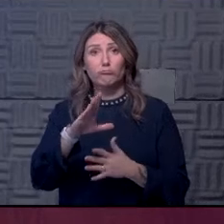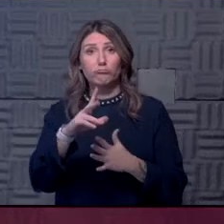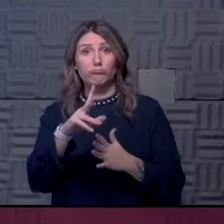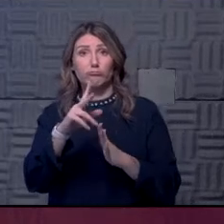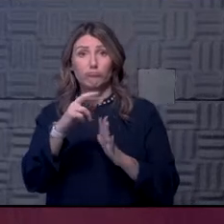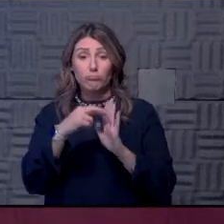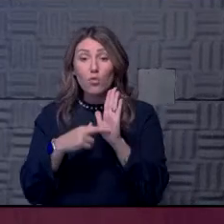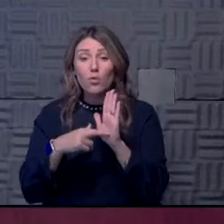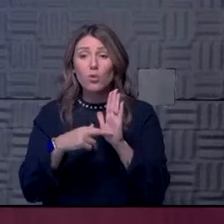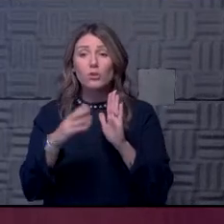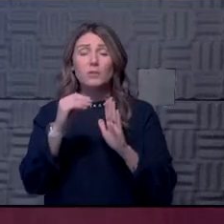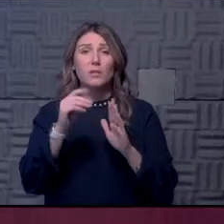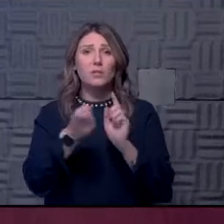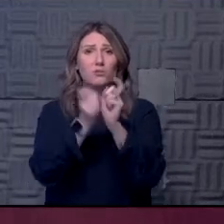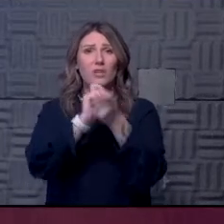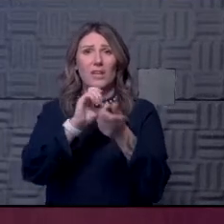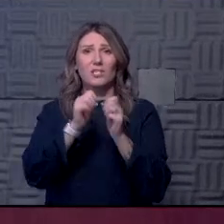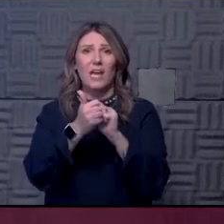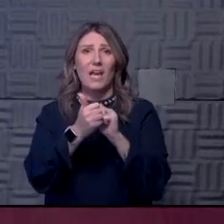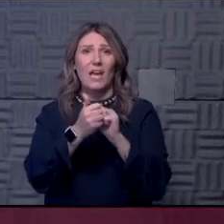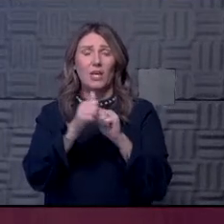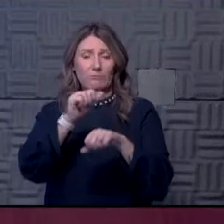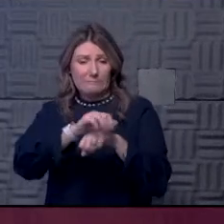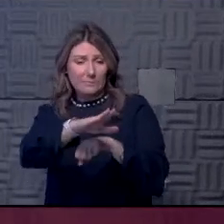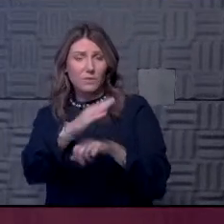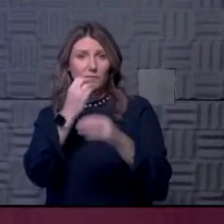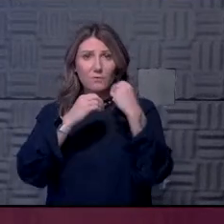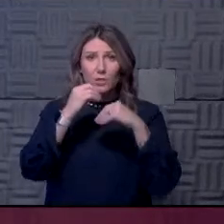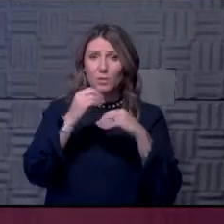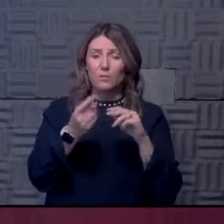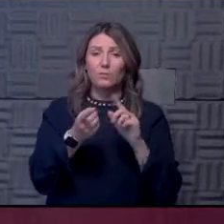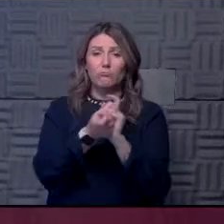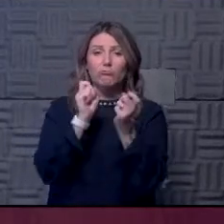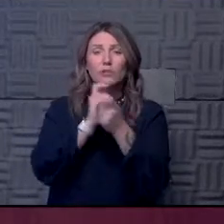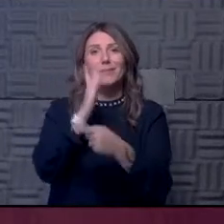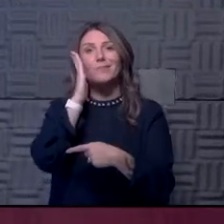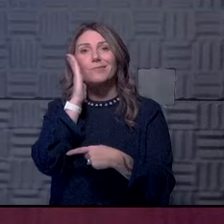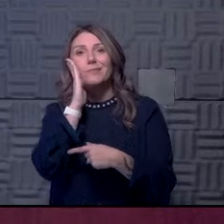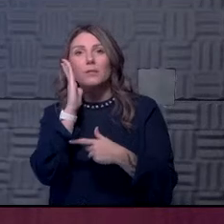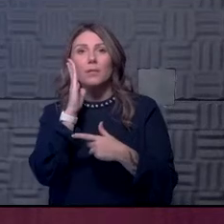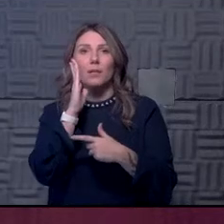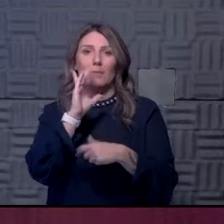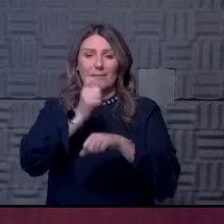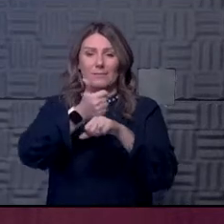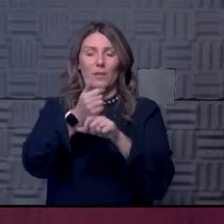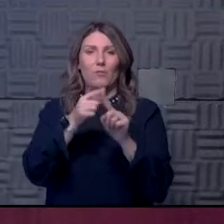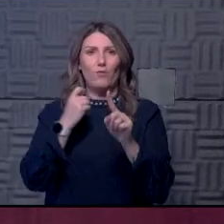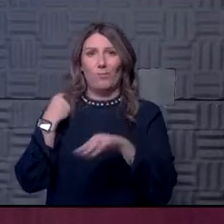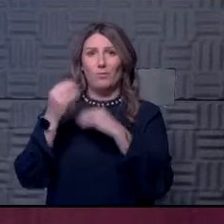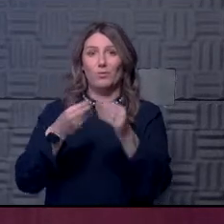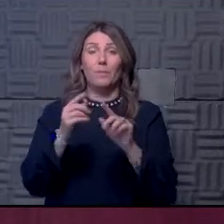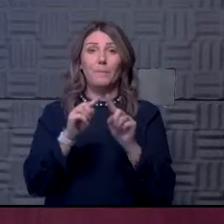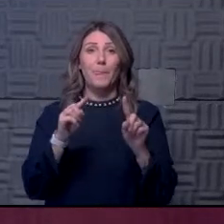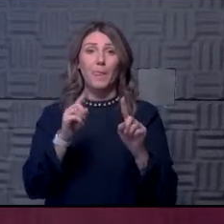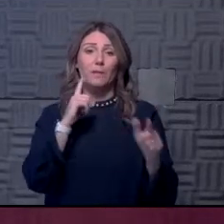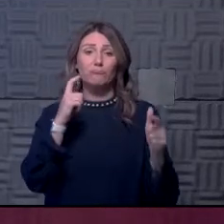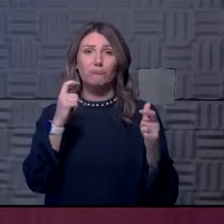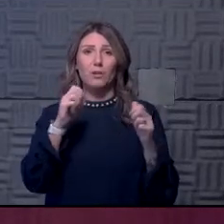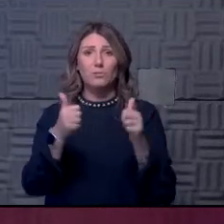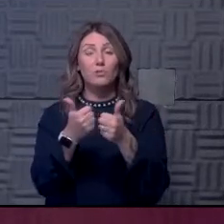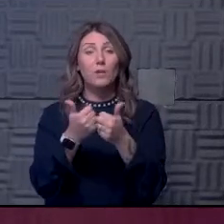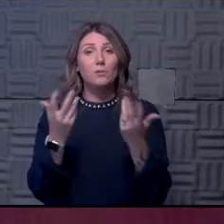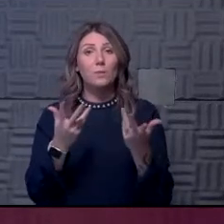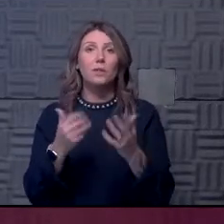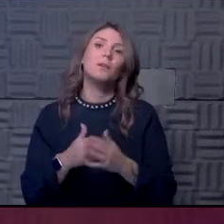much. They've changed how they deliver their food. They've changed their sleeping arrangements from what is traditional. Um, but, but the bigger challenge is,